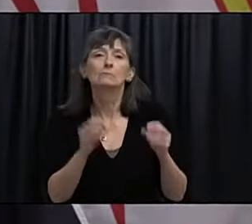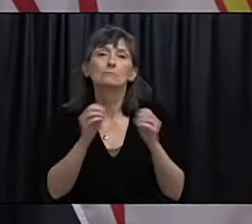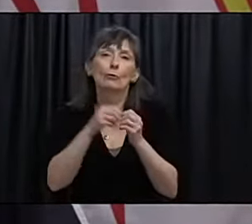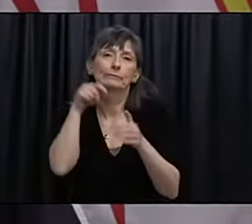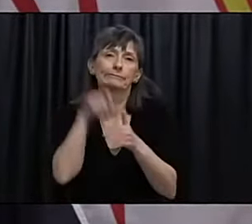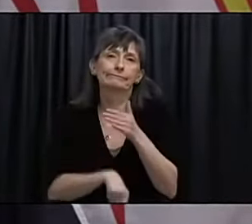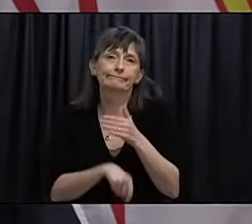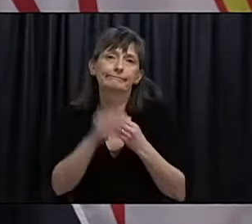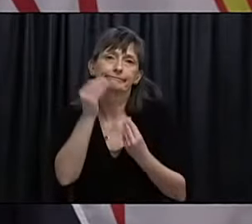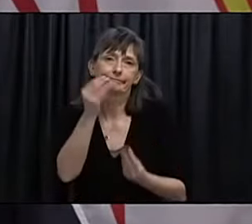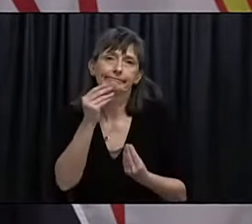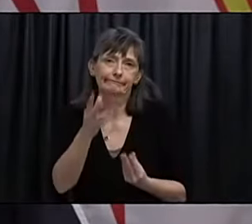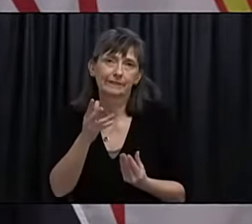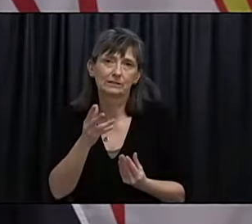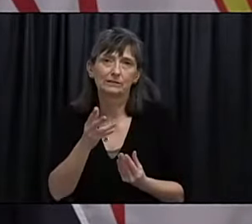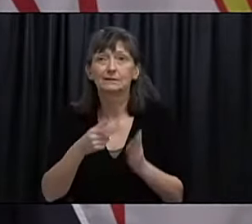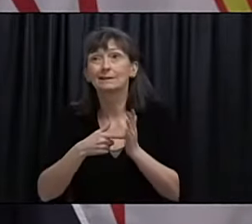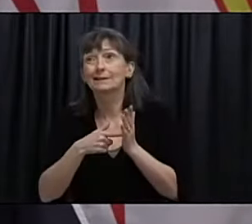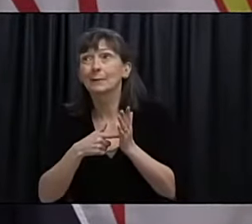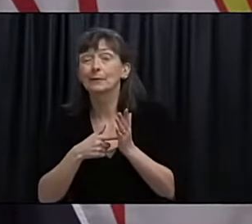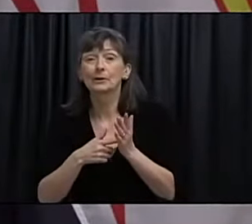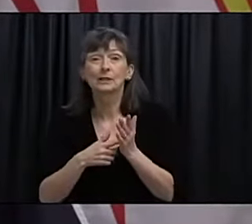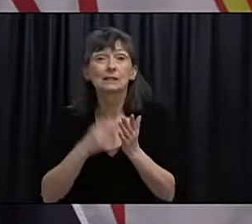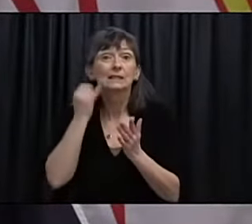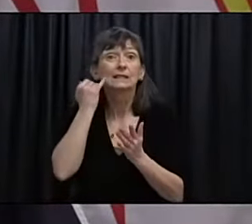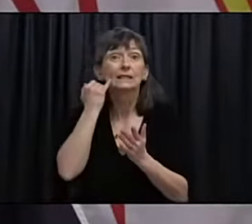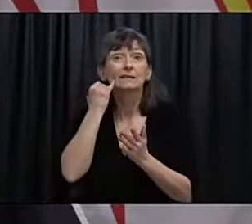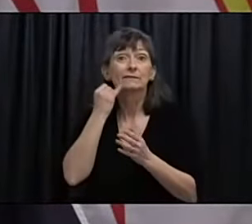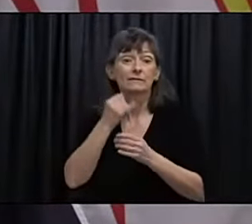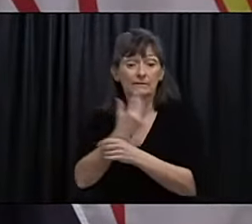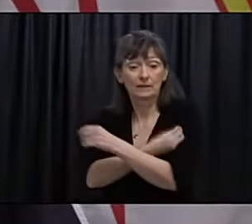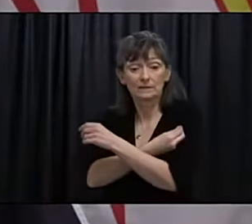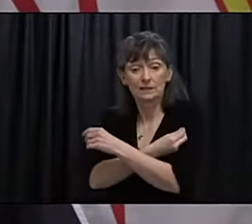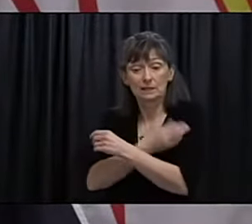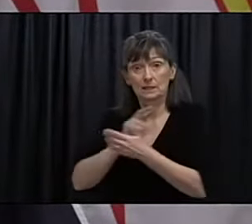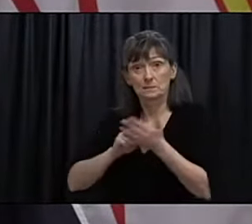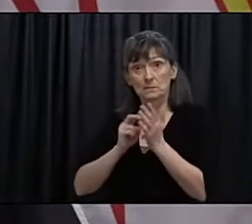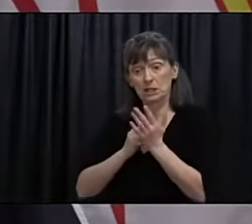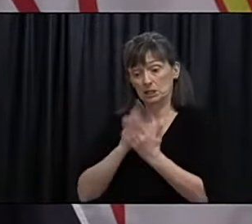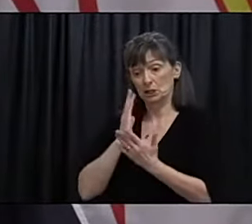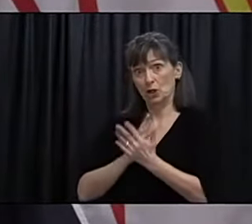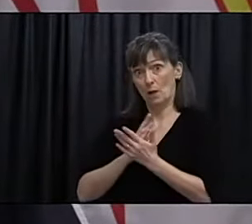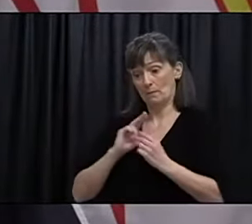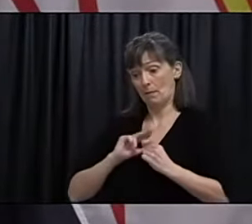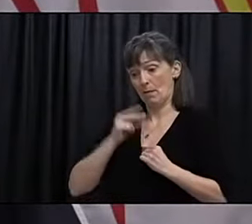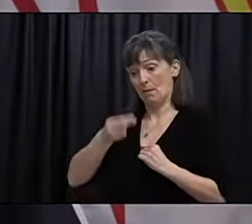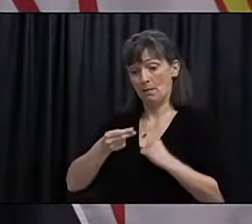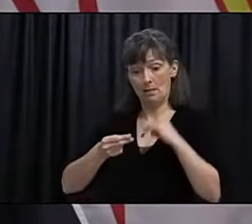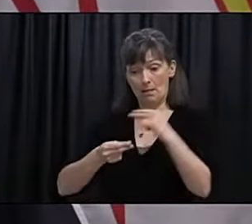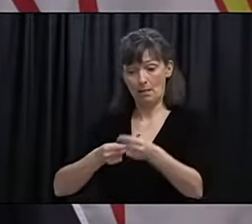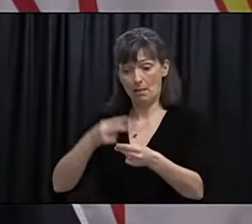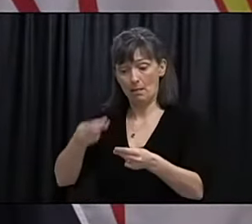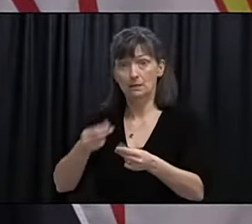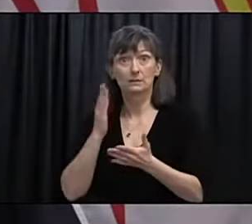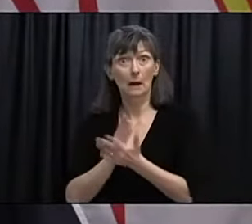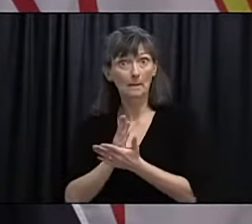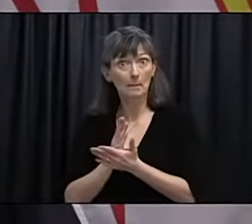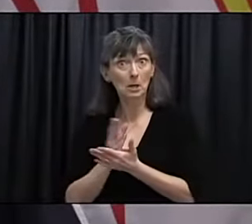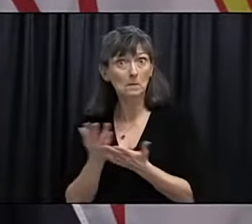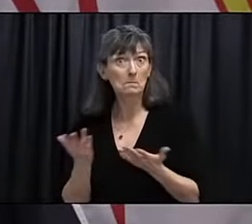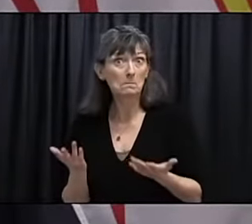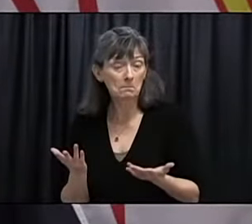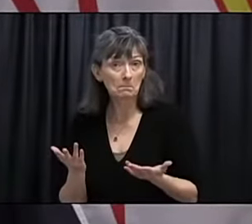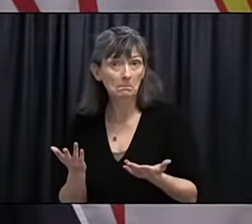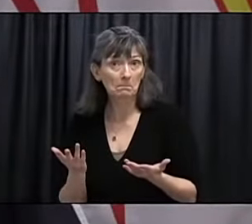how does this vaccine prevent spread from one person to another. So if the